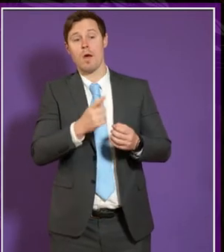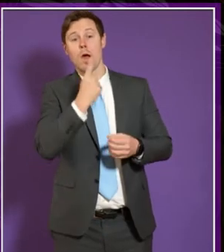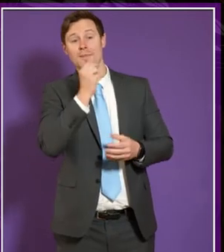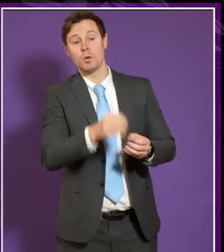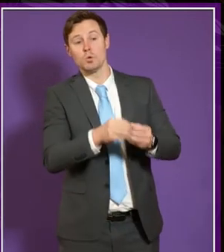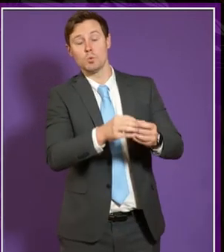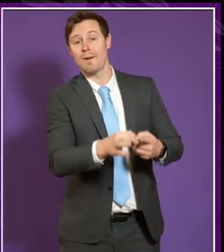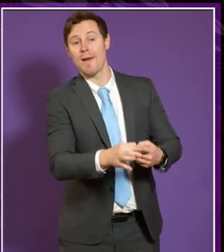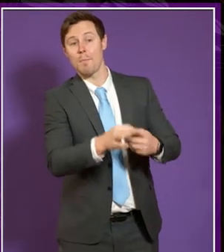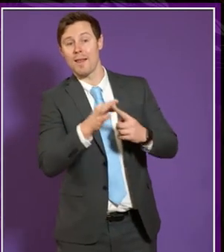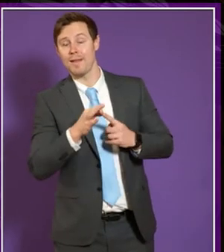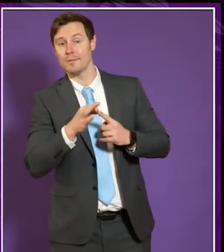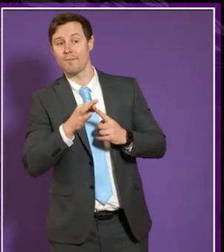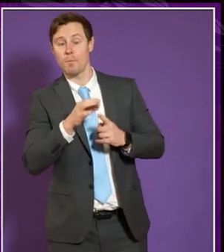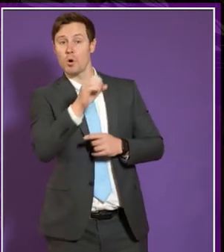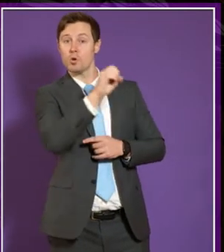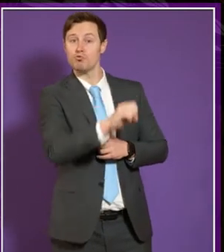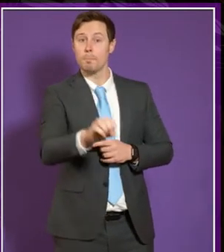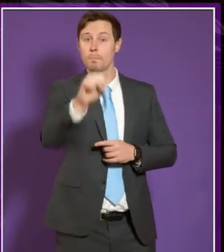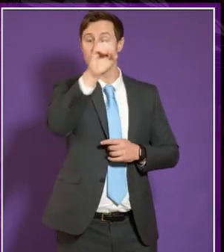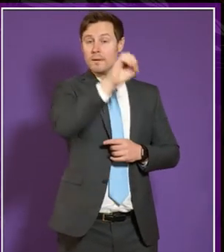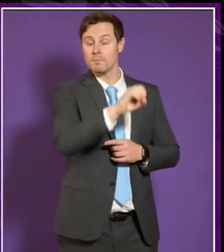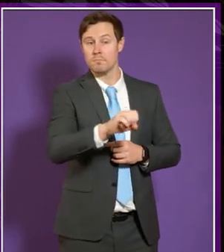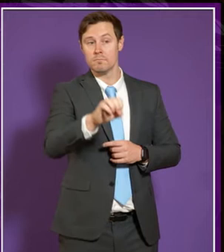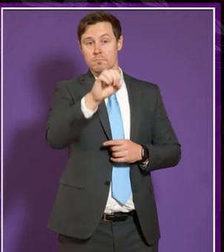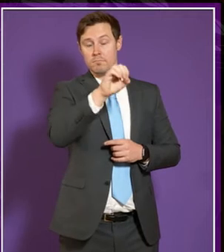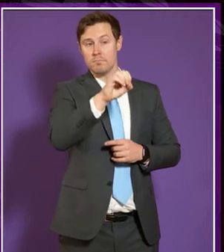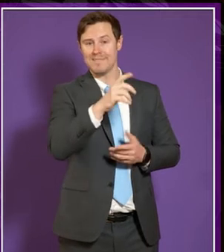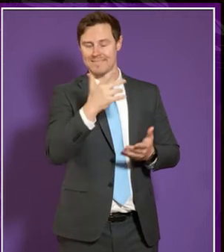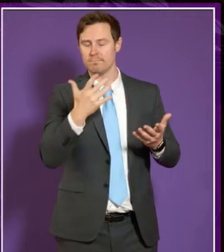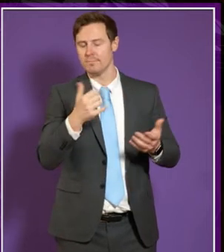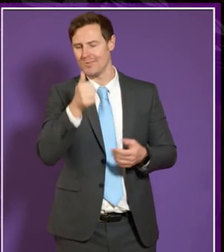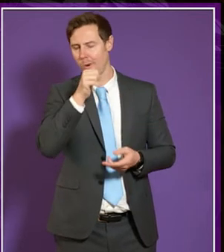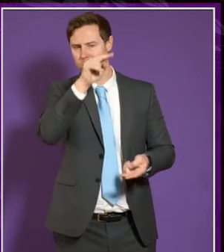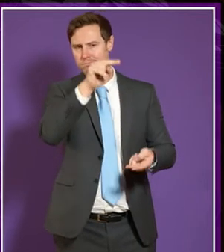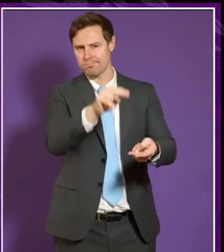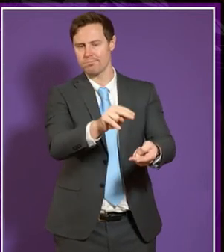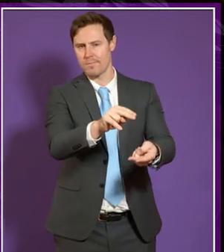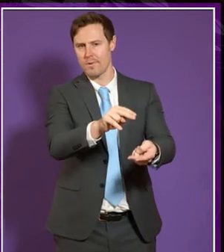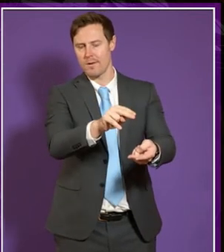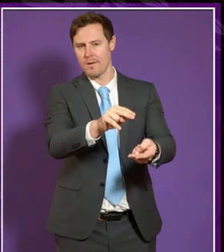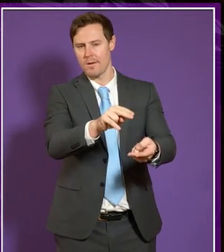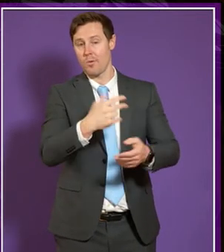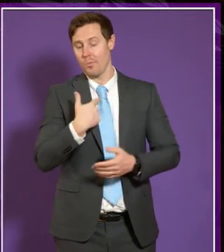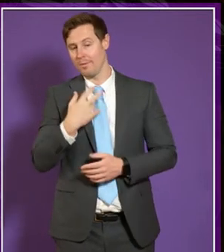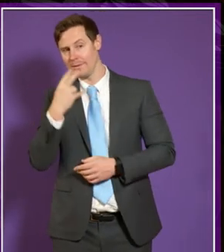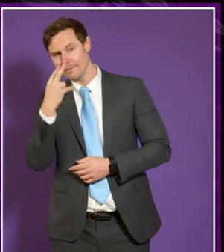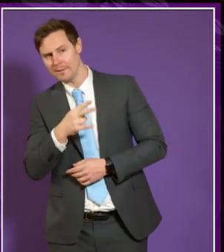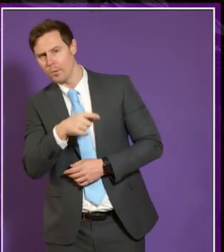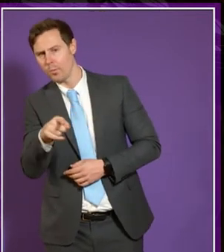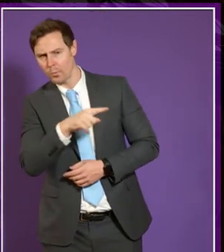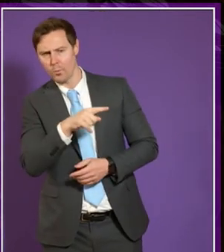from uh european union applicants um is on the decline so we are we are seeing fewer